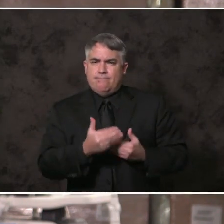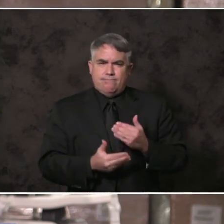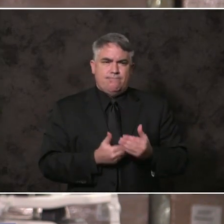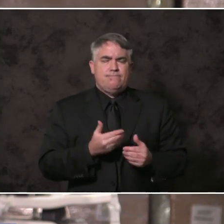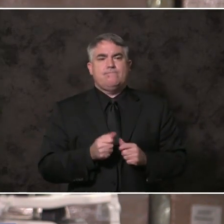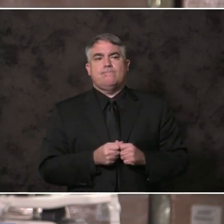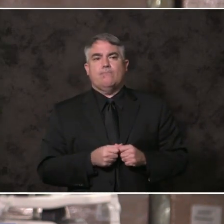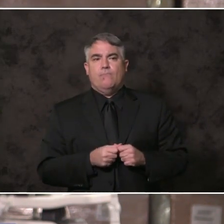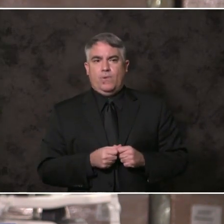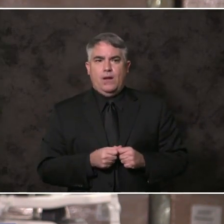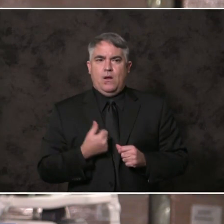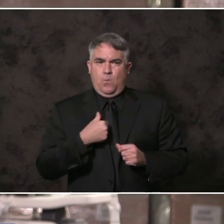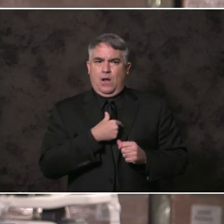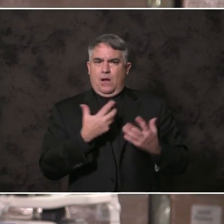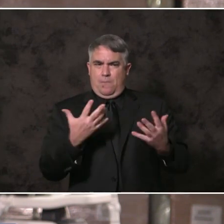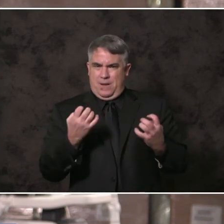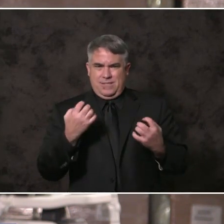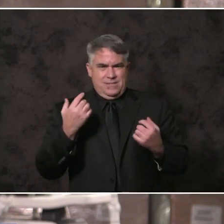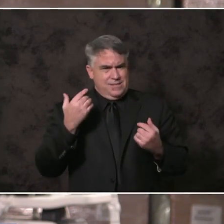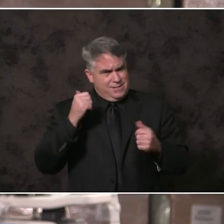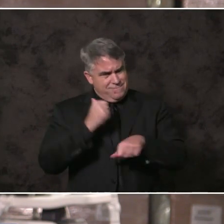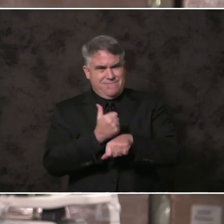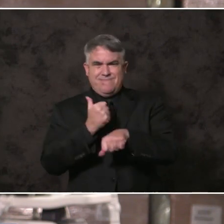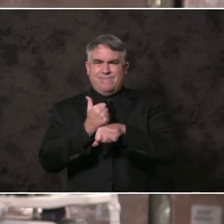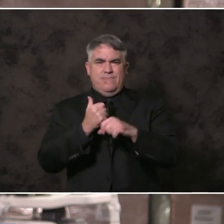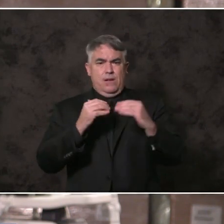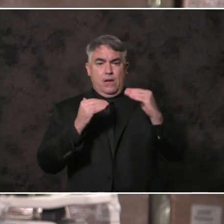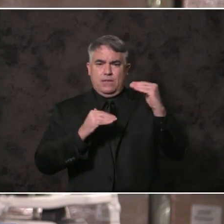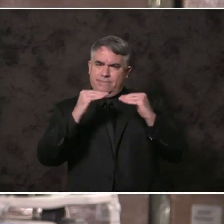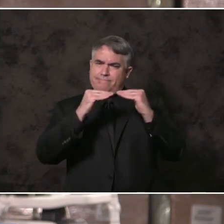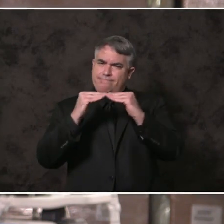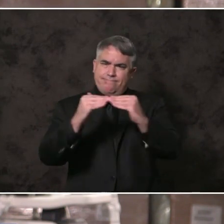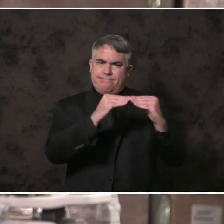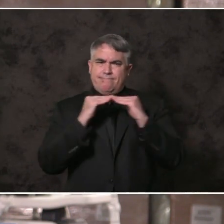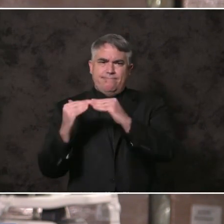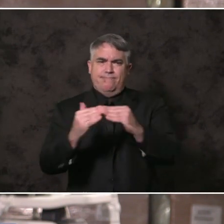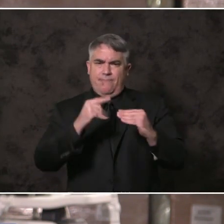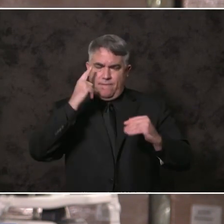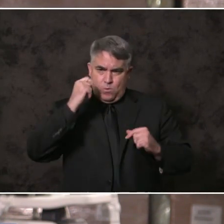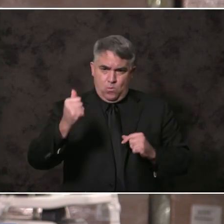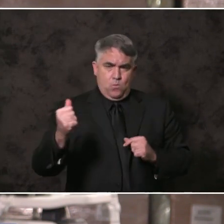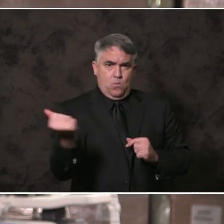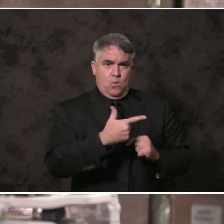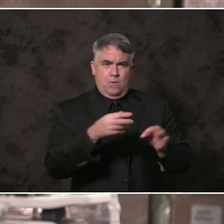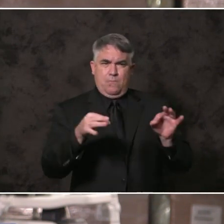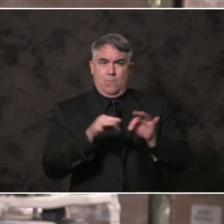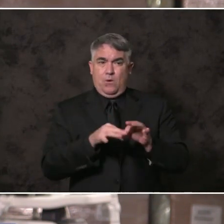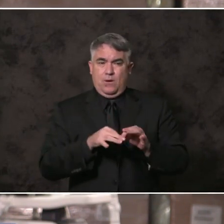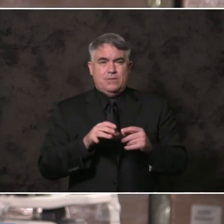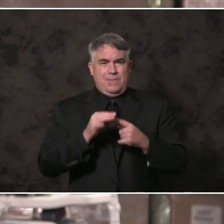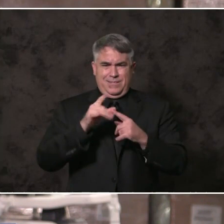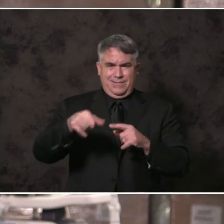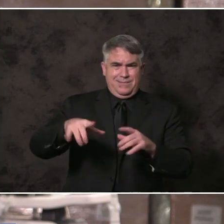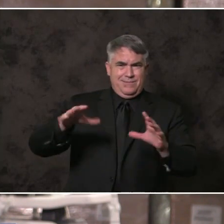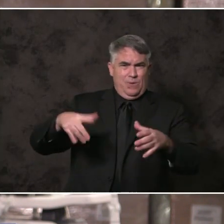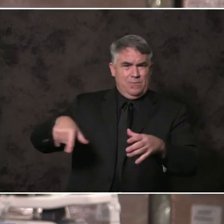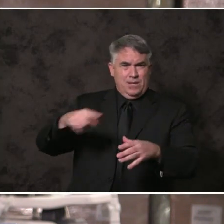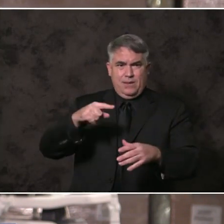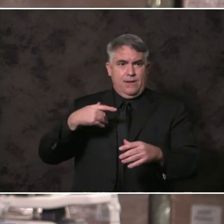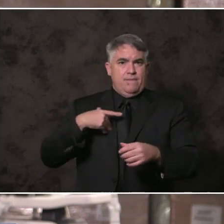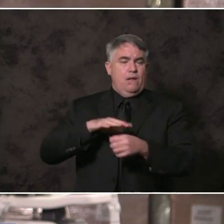We have to restore fairness and opportunity for all San Diegans. Especially to those whom opportunity has long been denied.